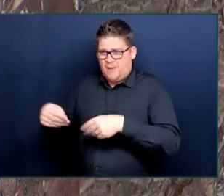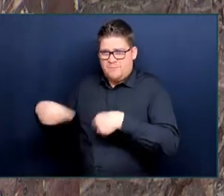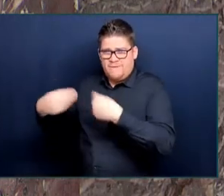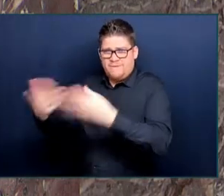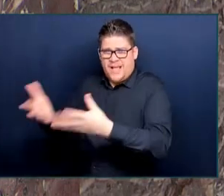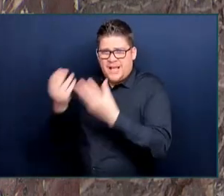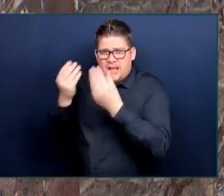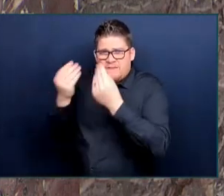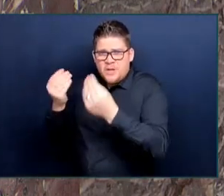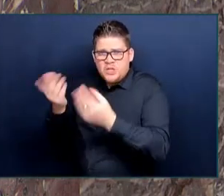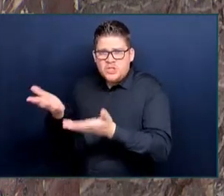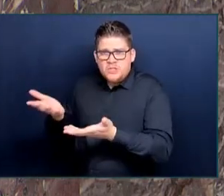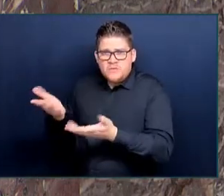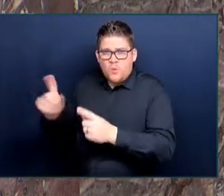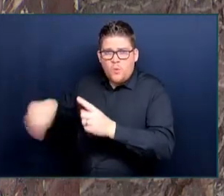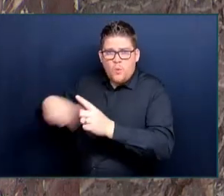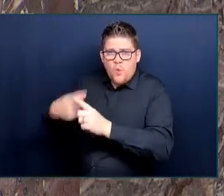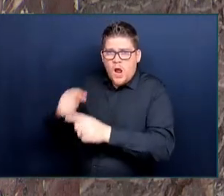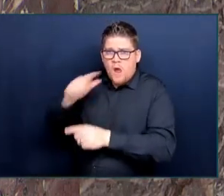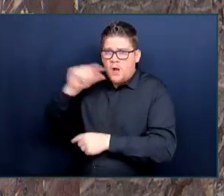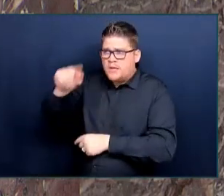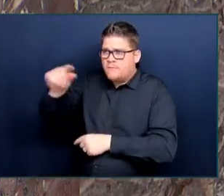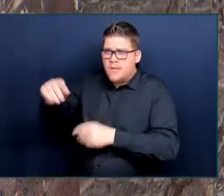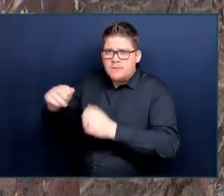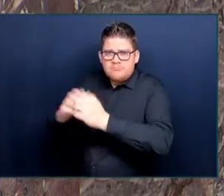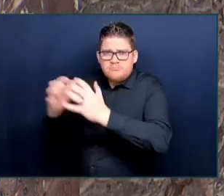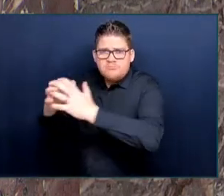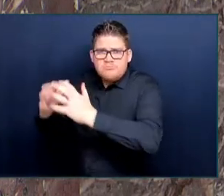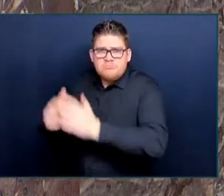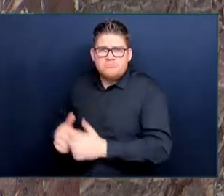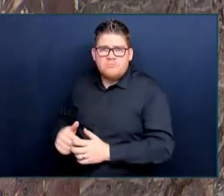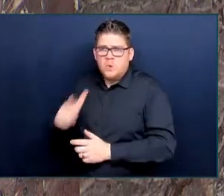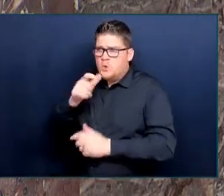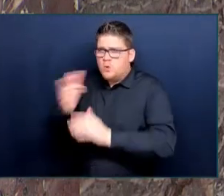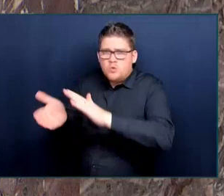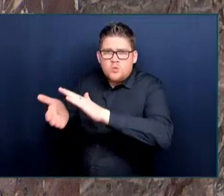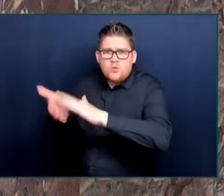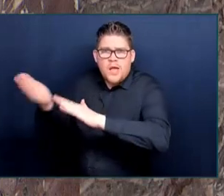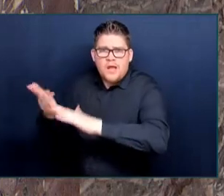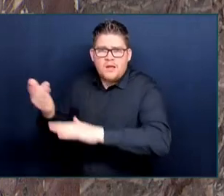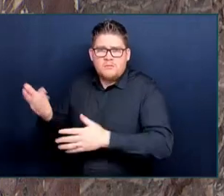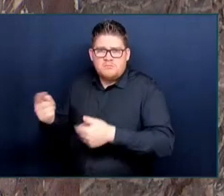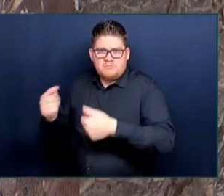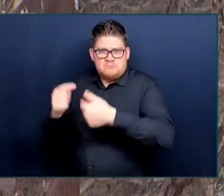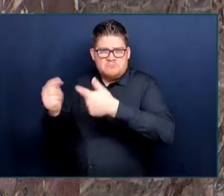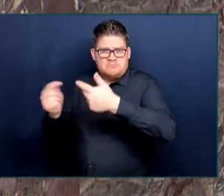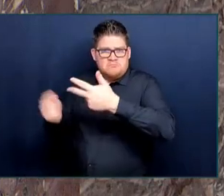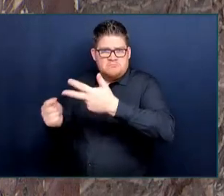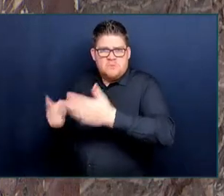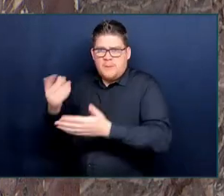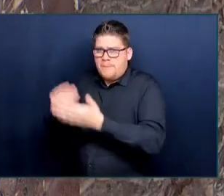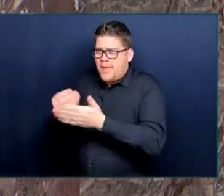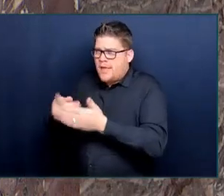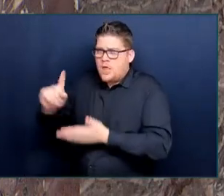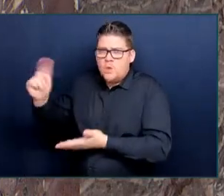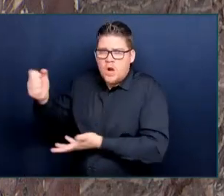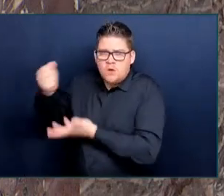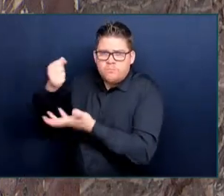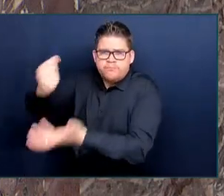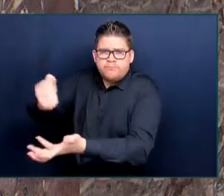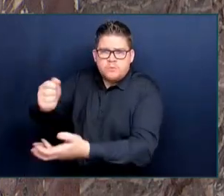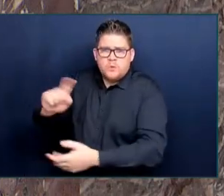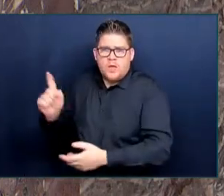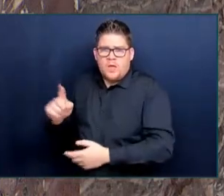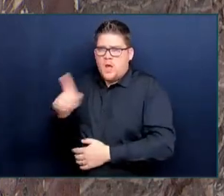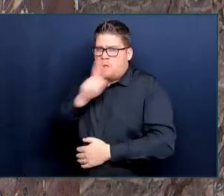be operational, who would operate it, and what funding would be allocated to it, end quote.